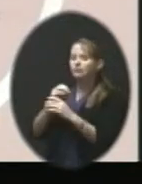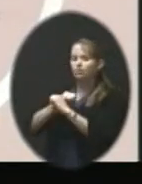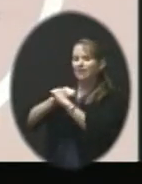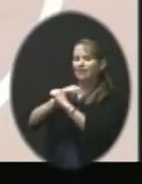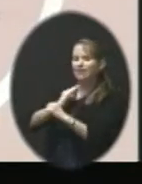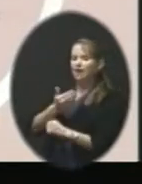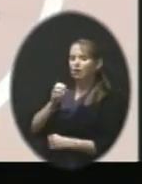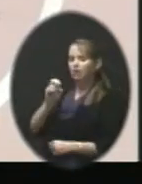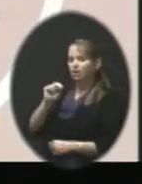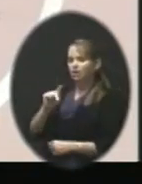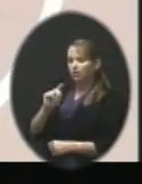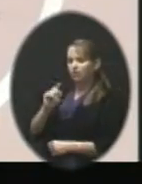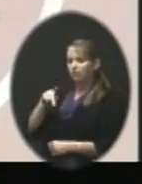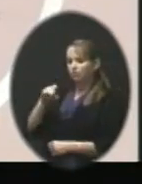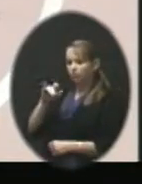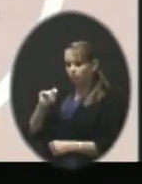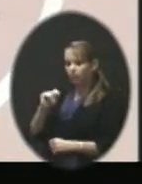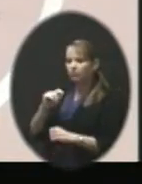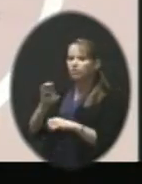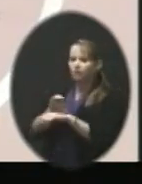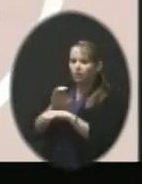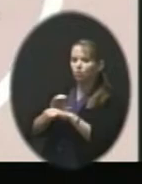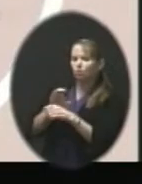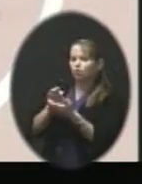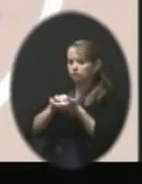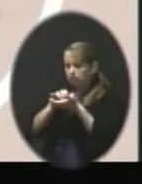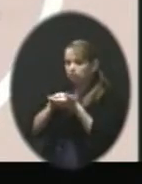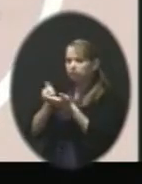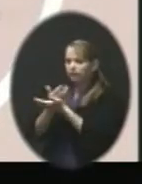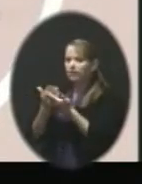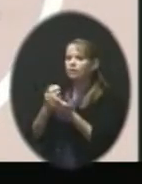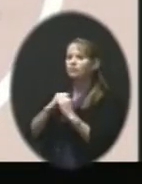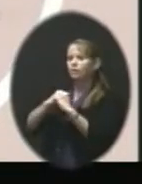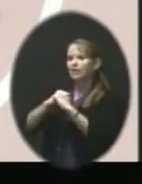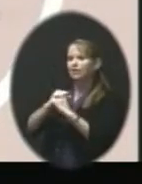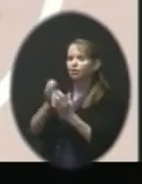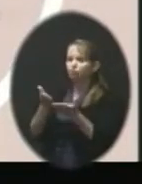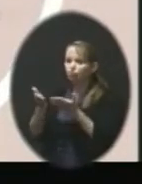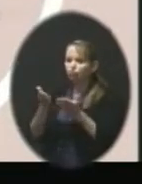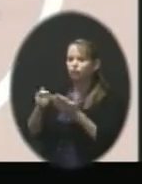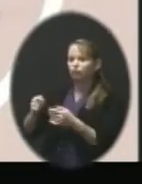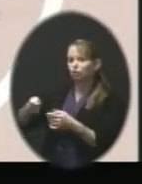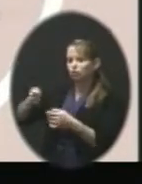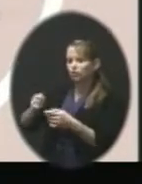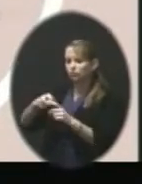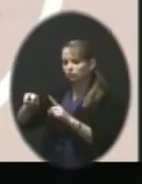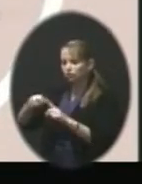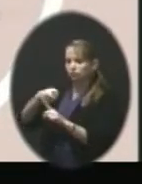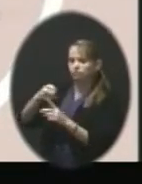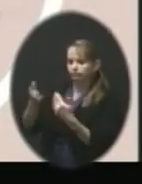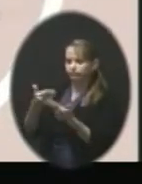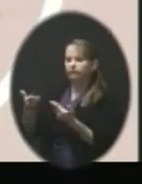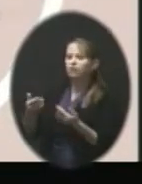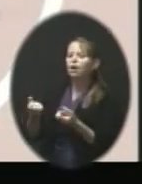also protecting all of our servers, our switches, our routers and those kinds of things. We have multi-layered access control,